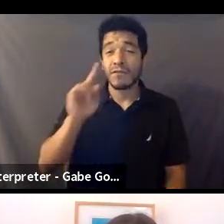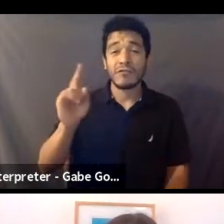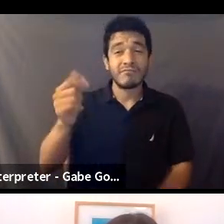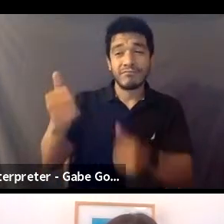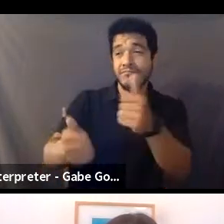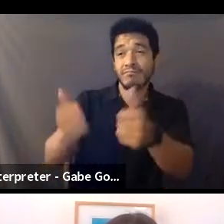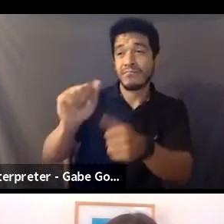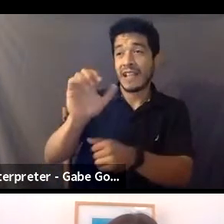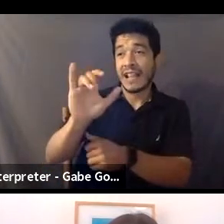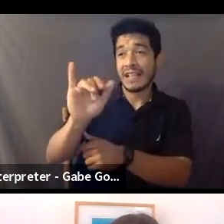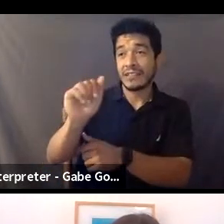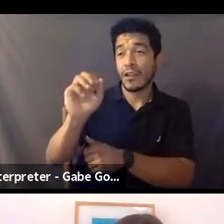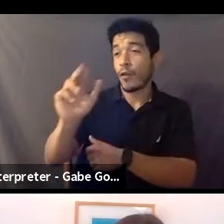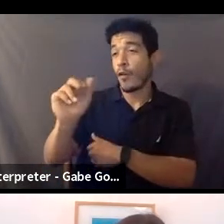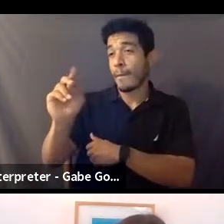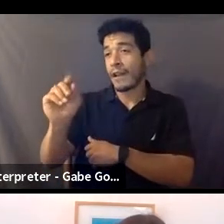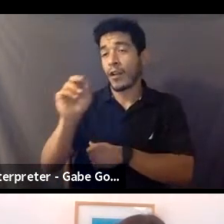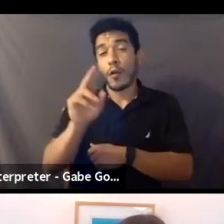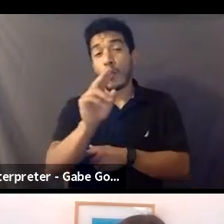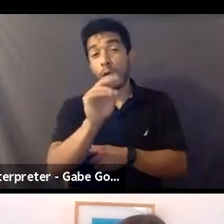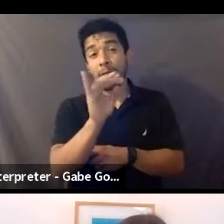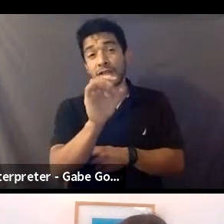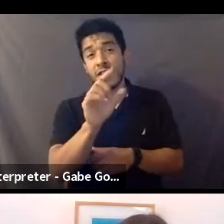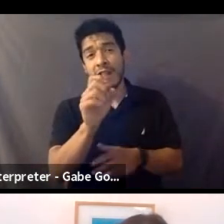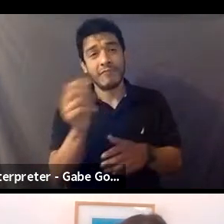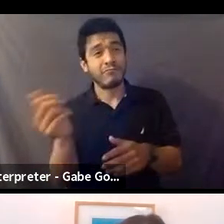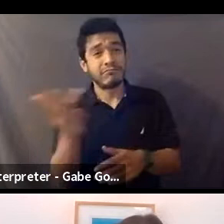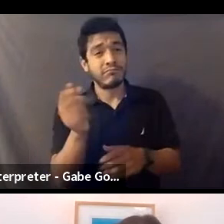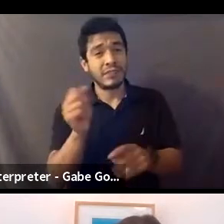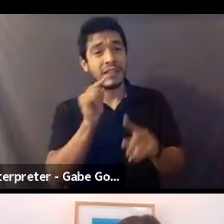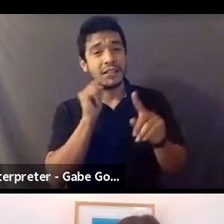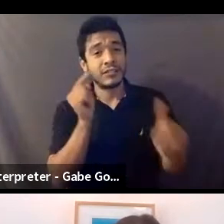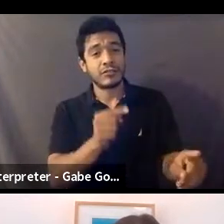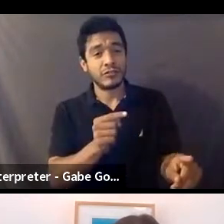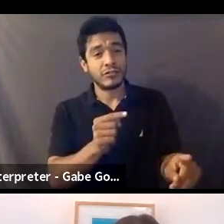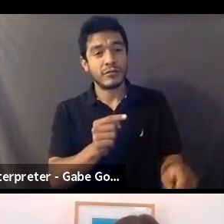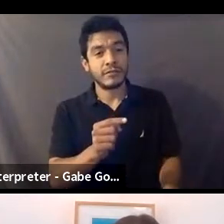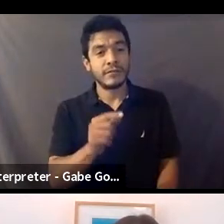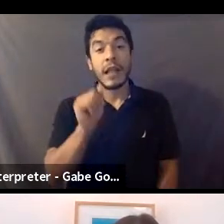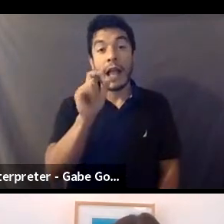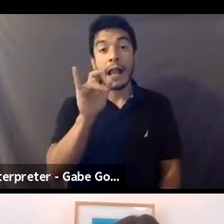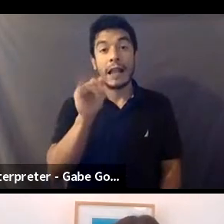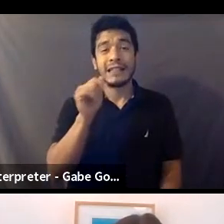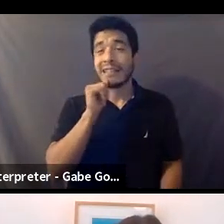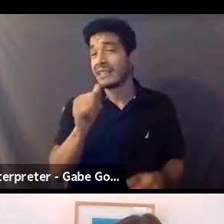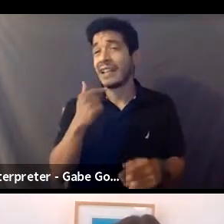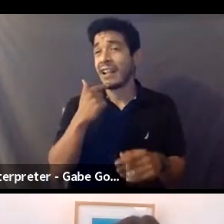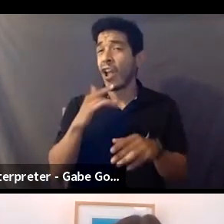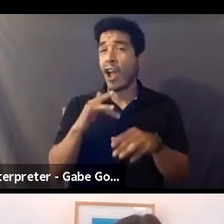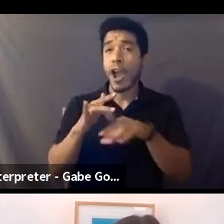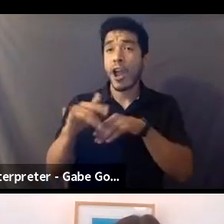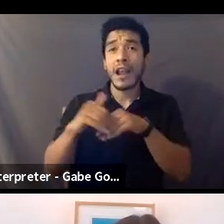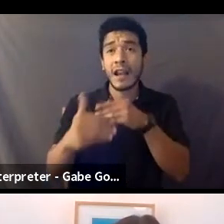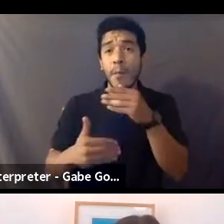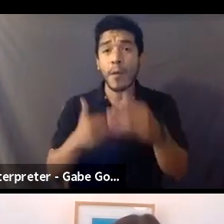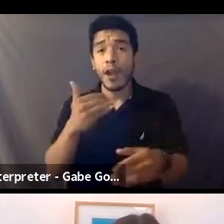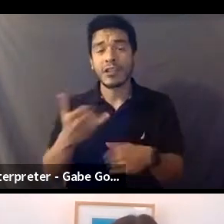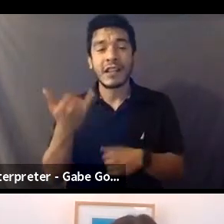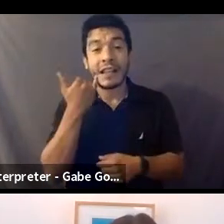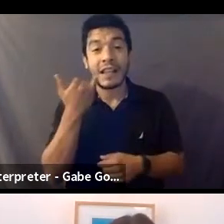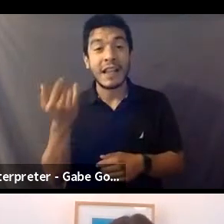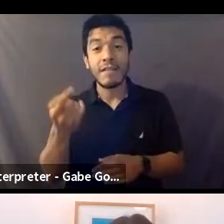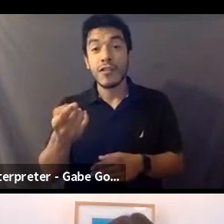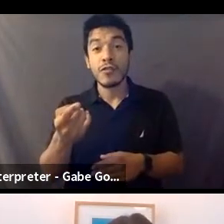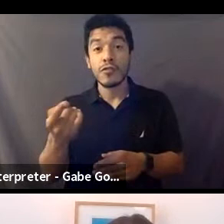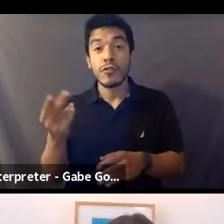Alicia or Amanda or, or Michelle can answer that. I would say as early in the process as you can, you know, if you are brought in and you know, there's